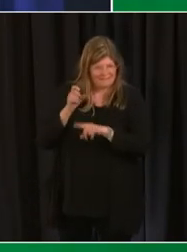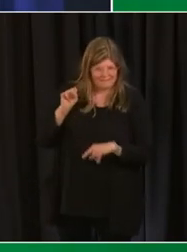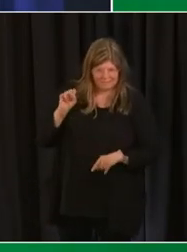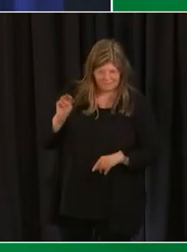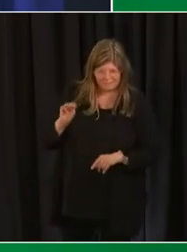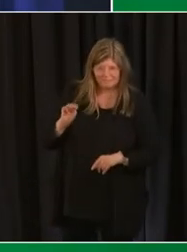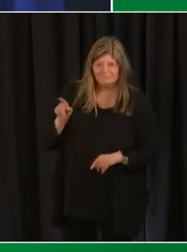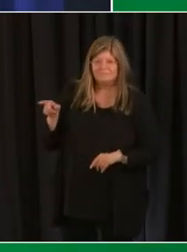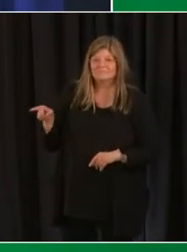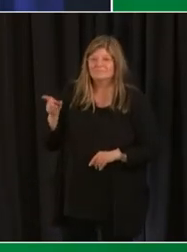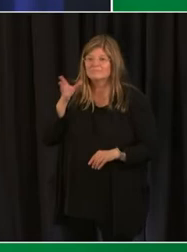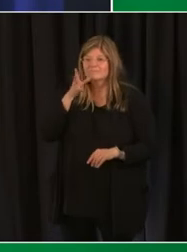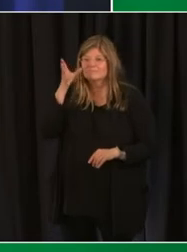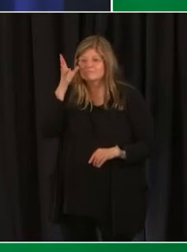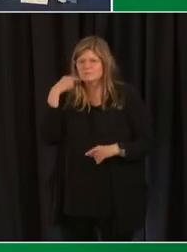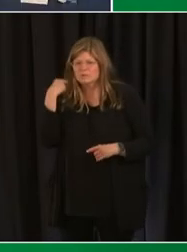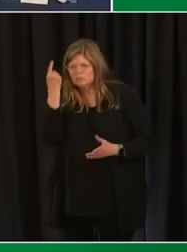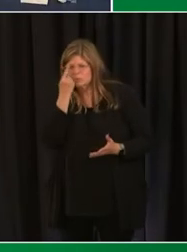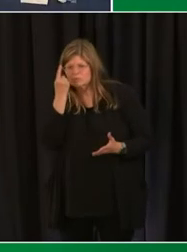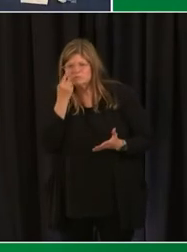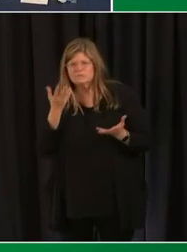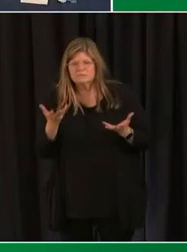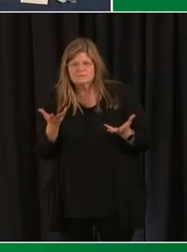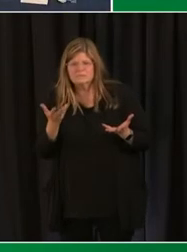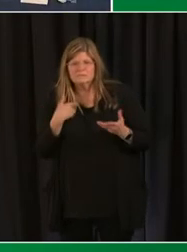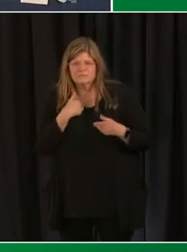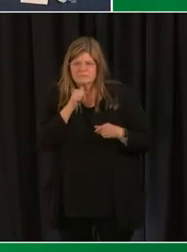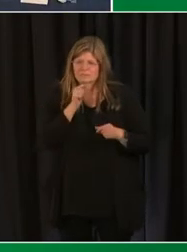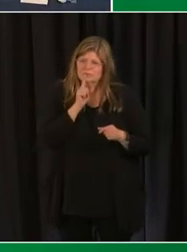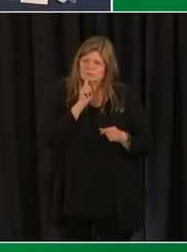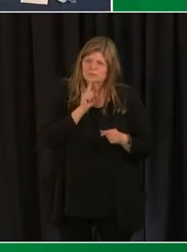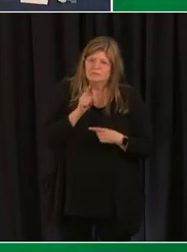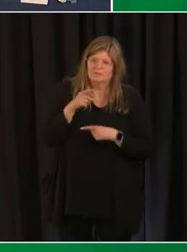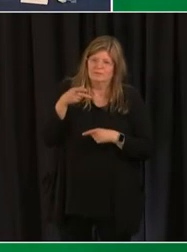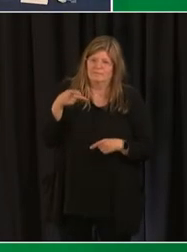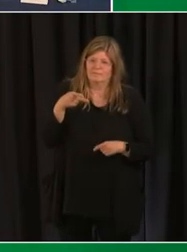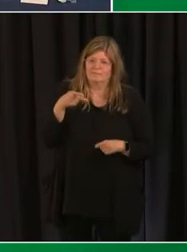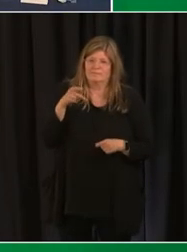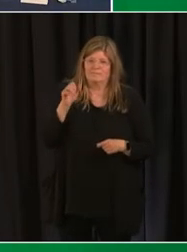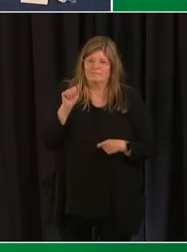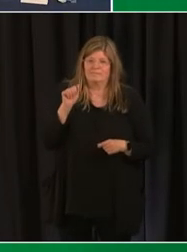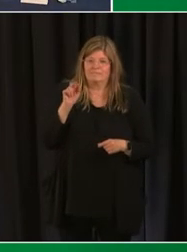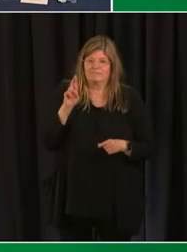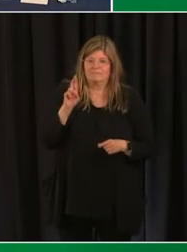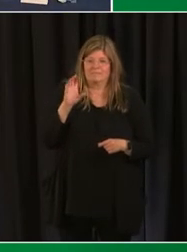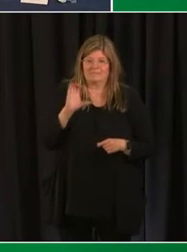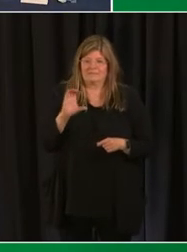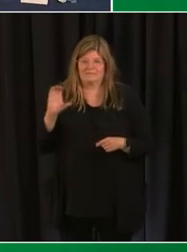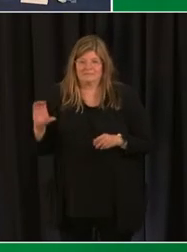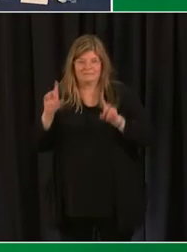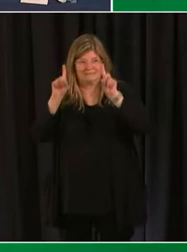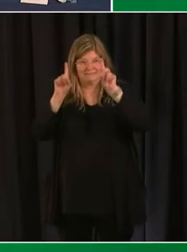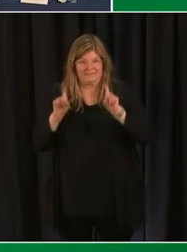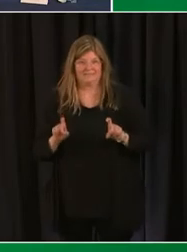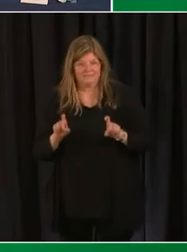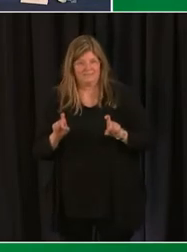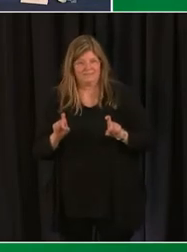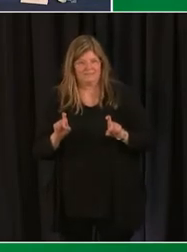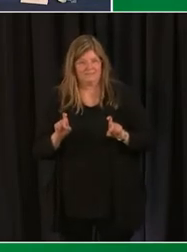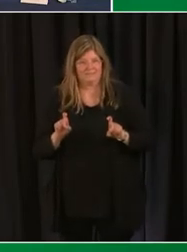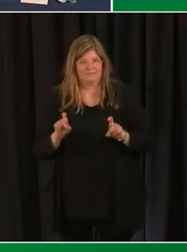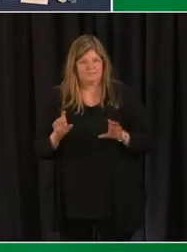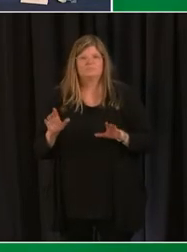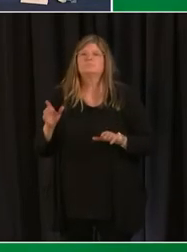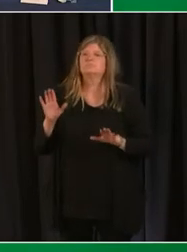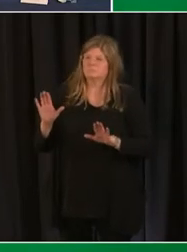um we have a parent wondering whether or not there is going to be park testing this year great question we we've got lots